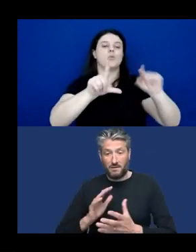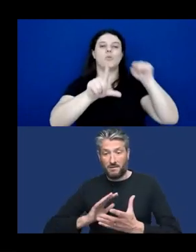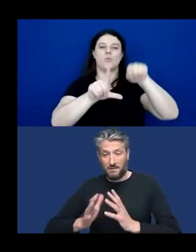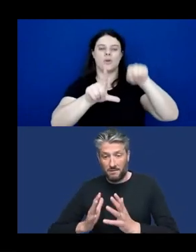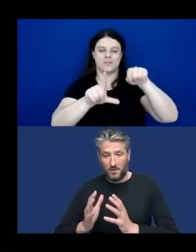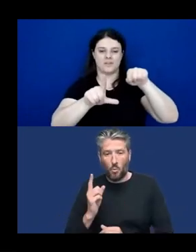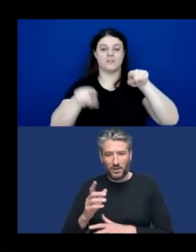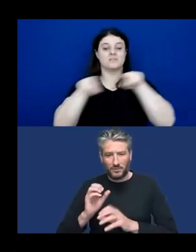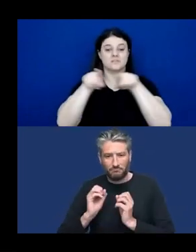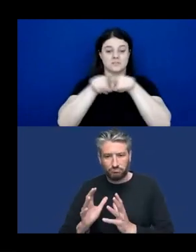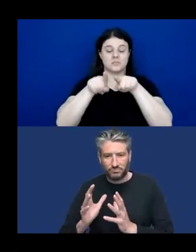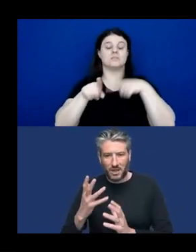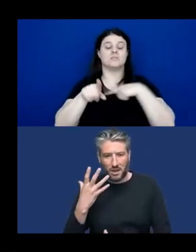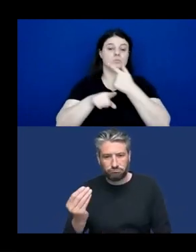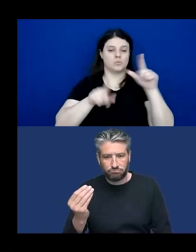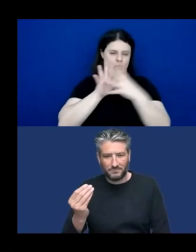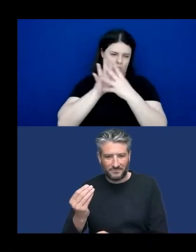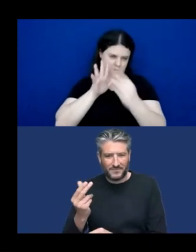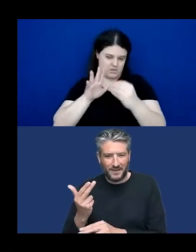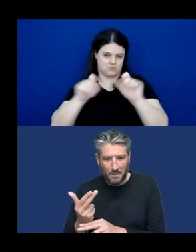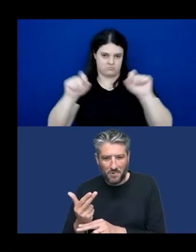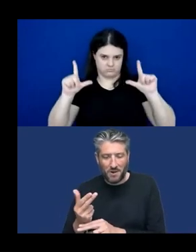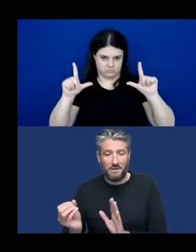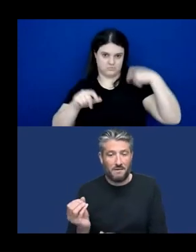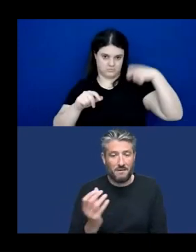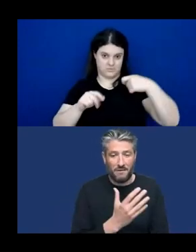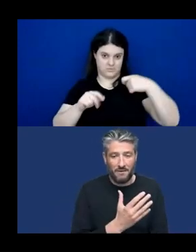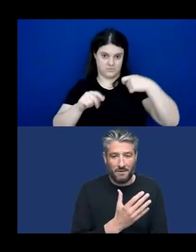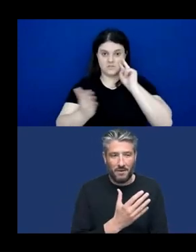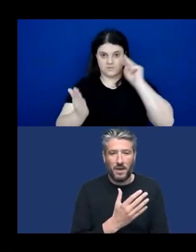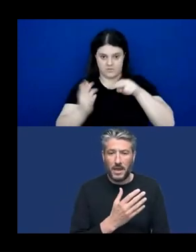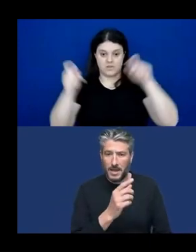video so that people can view the sign that they are choosing.